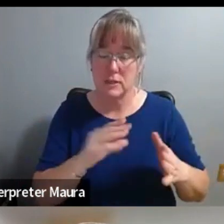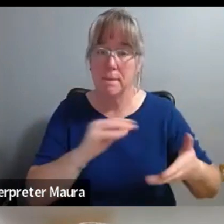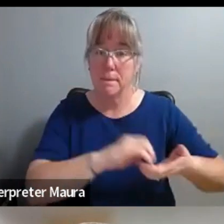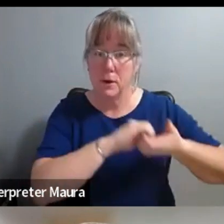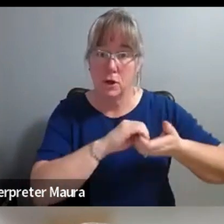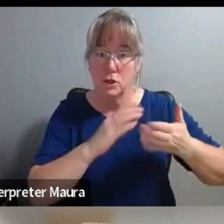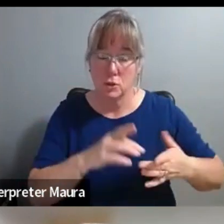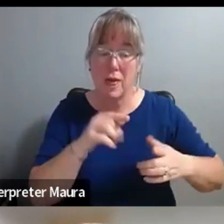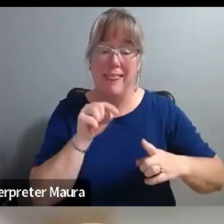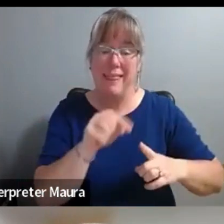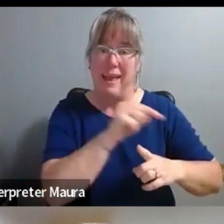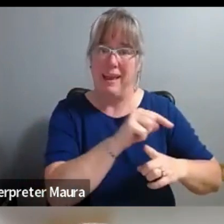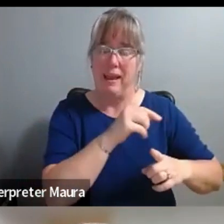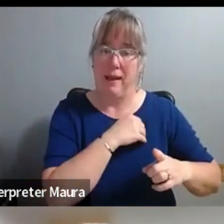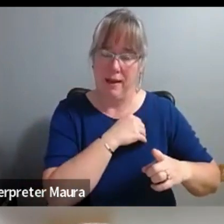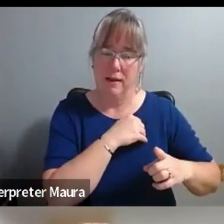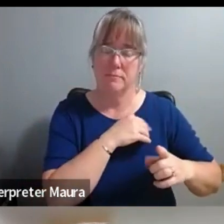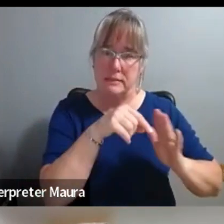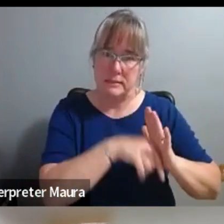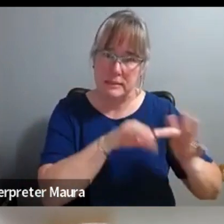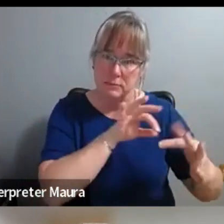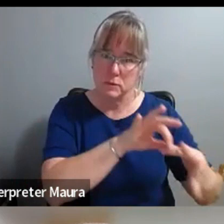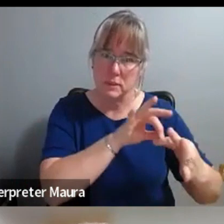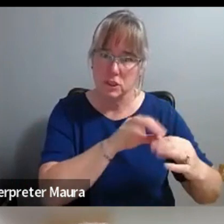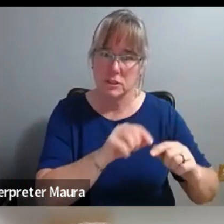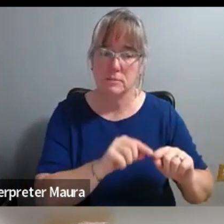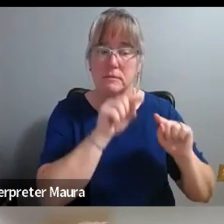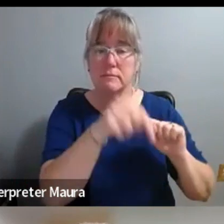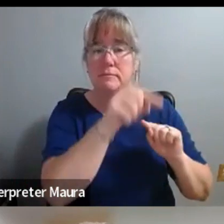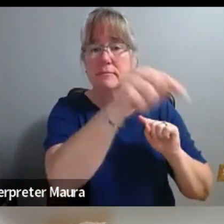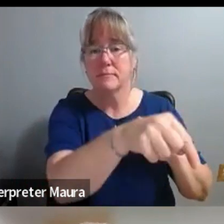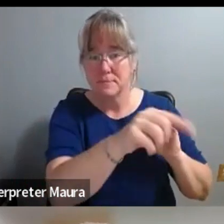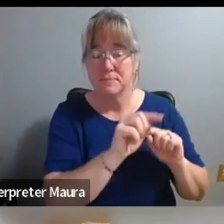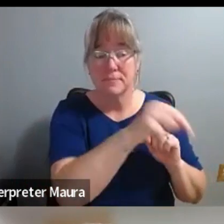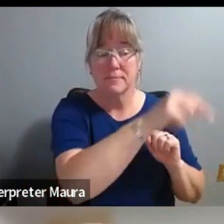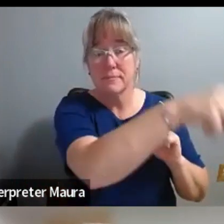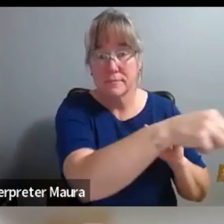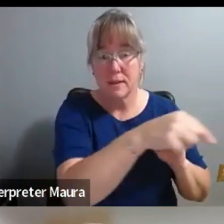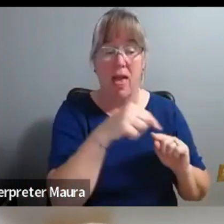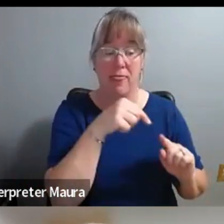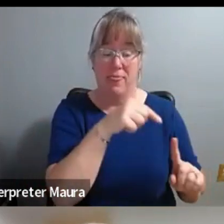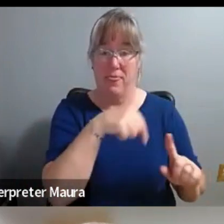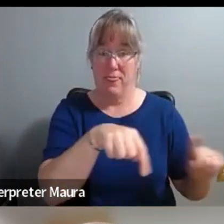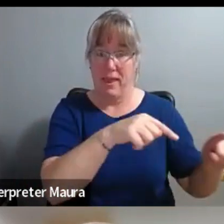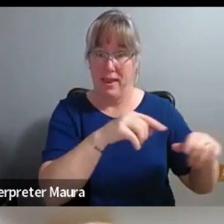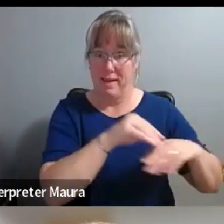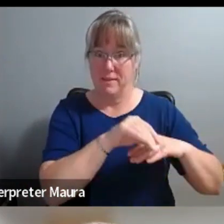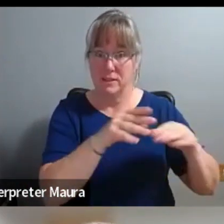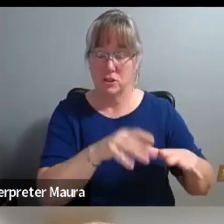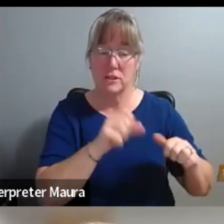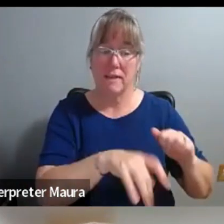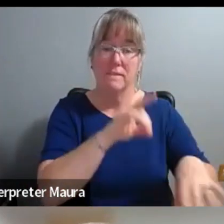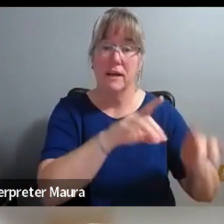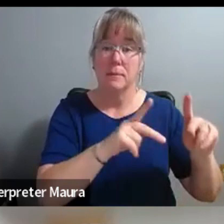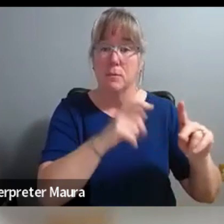deep relationships with who can help you find people that that you've never connected with